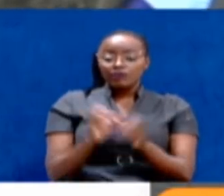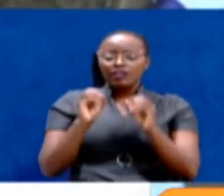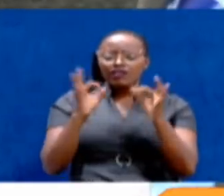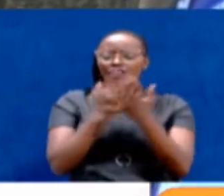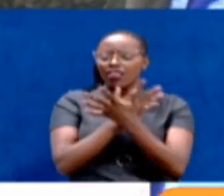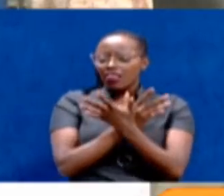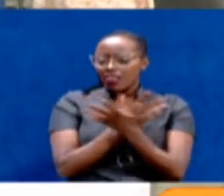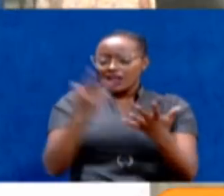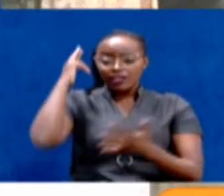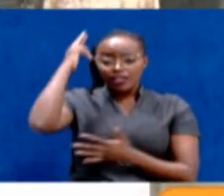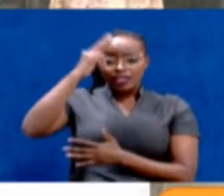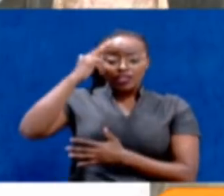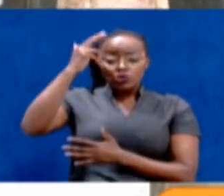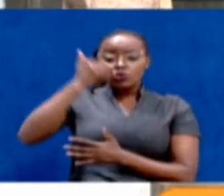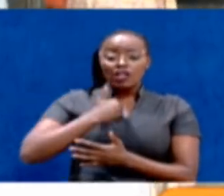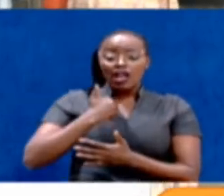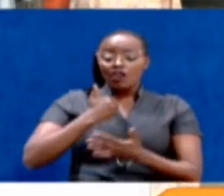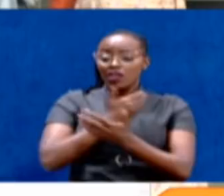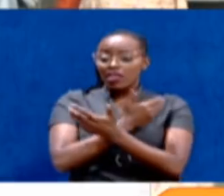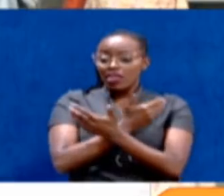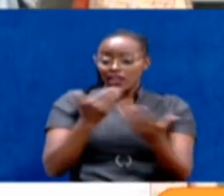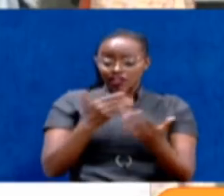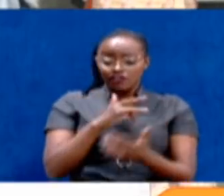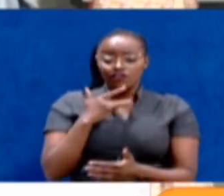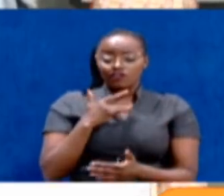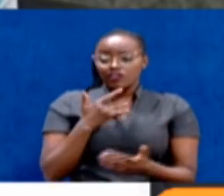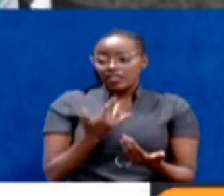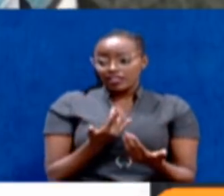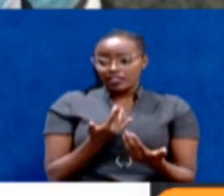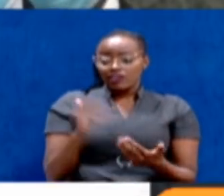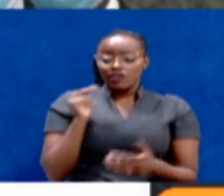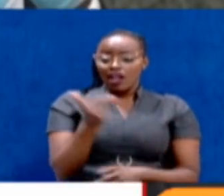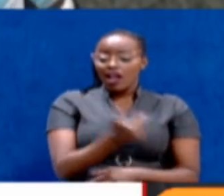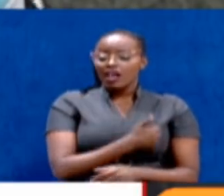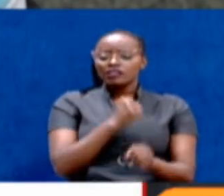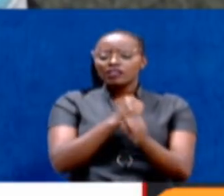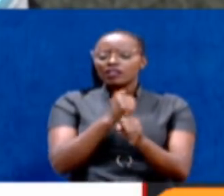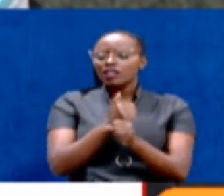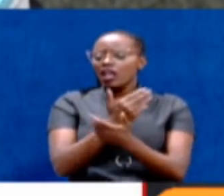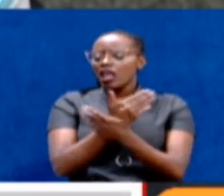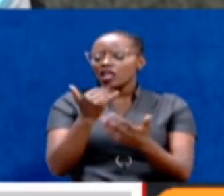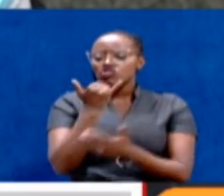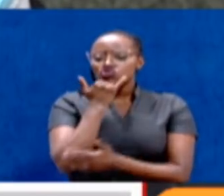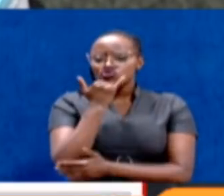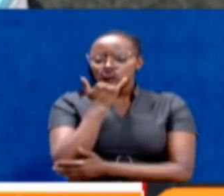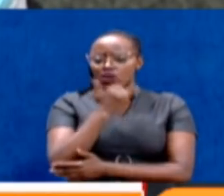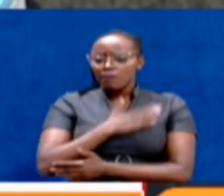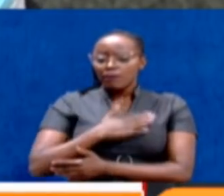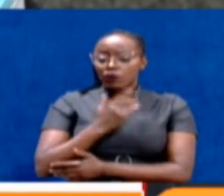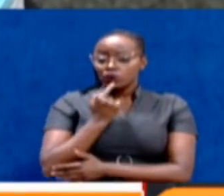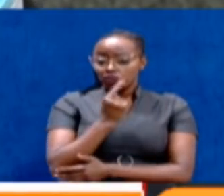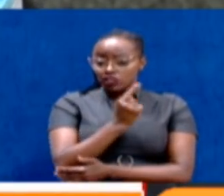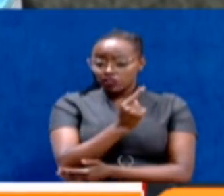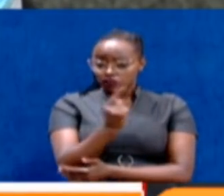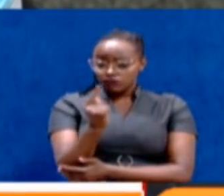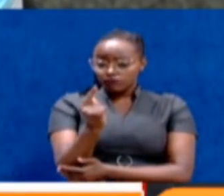any reason there is a feeling that we have gone wrong, we want to tell you